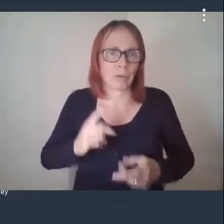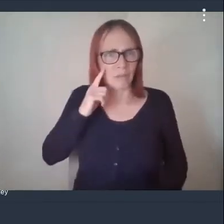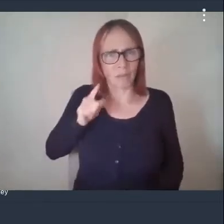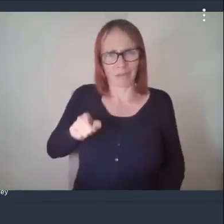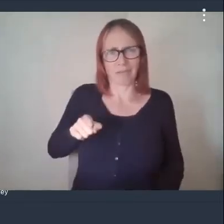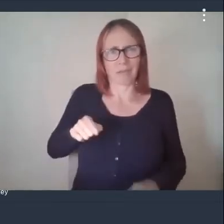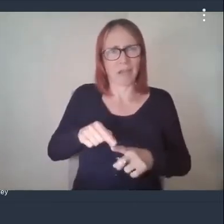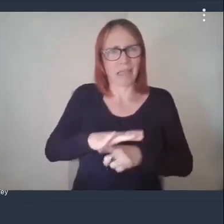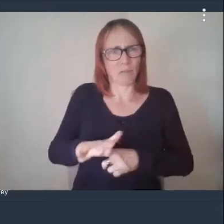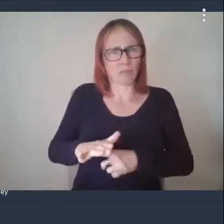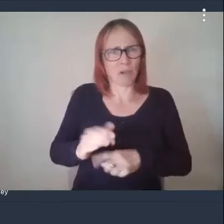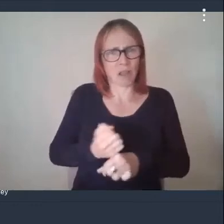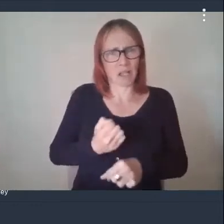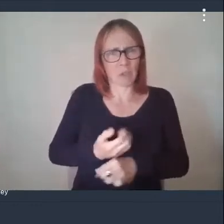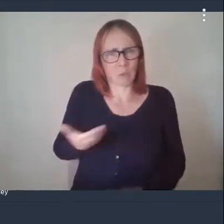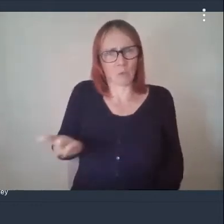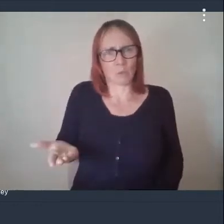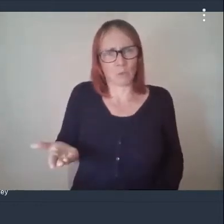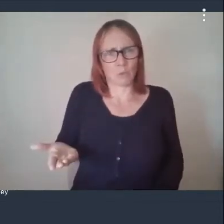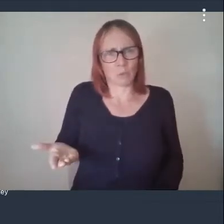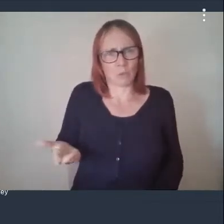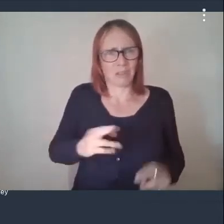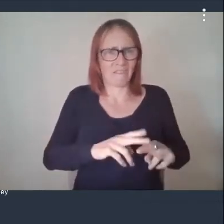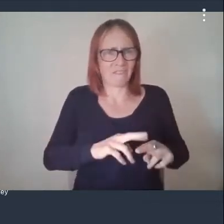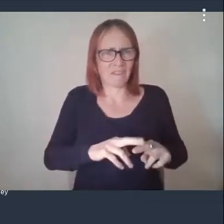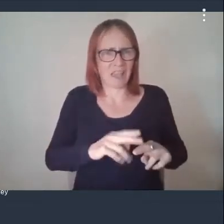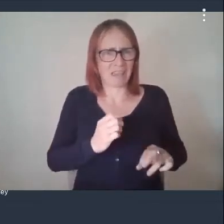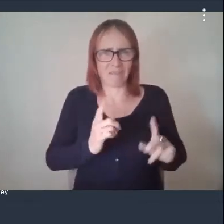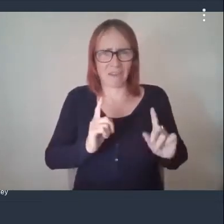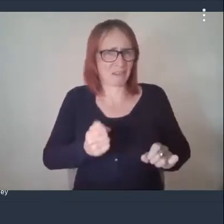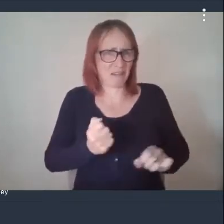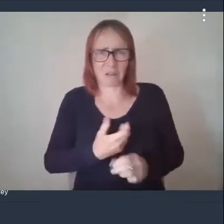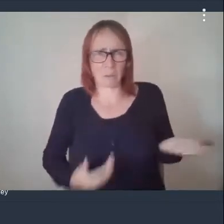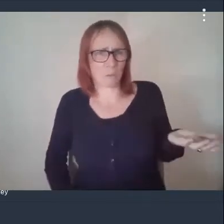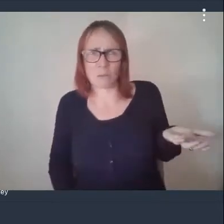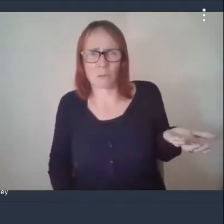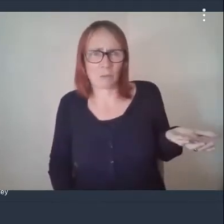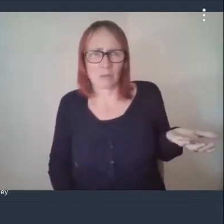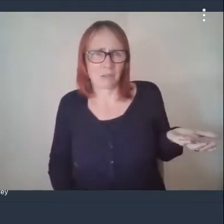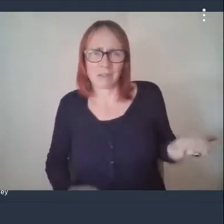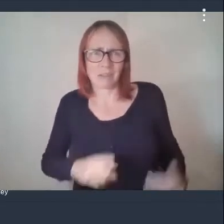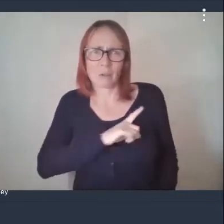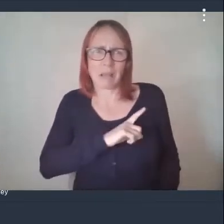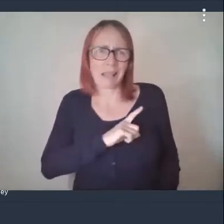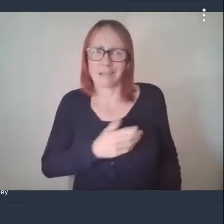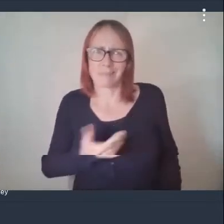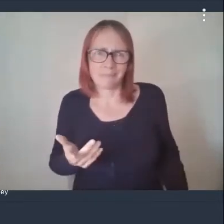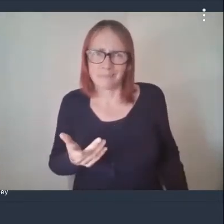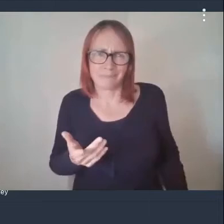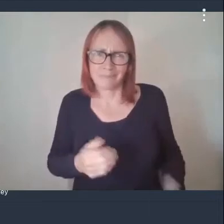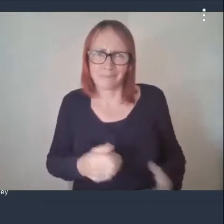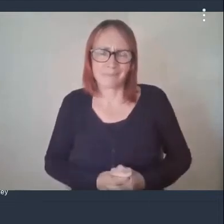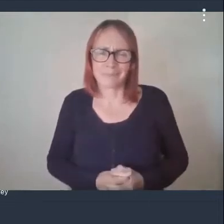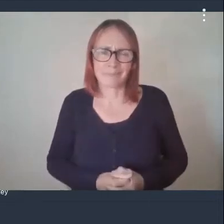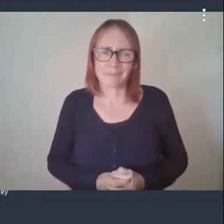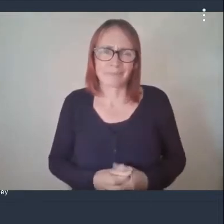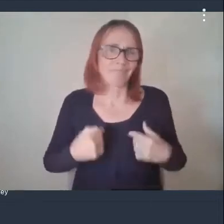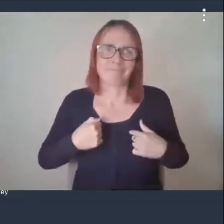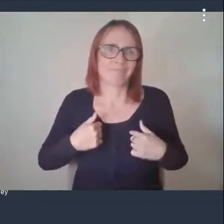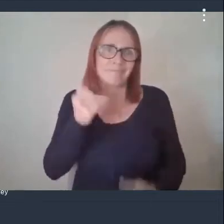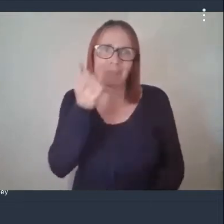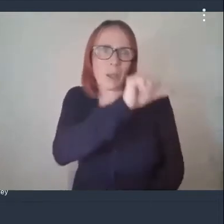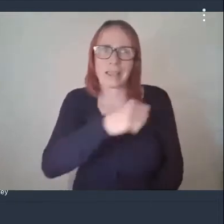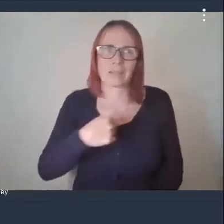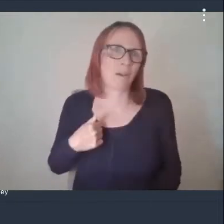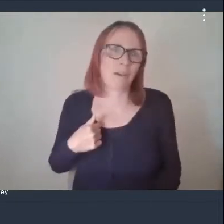why can't they do it yeah um so i don't i i'm not an expert on on